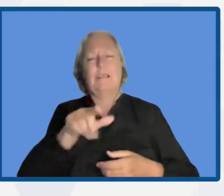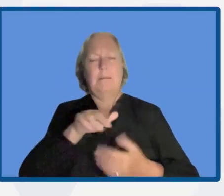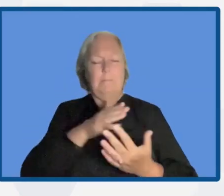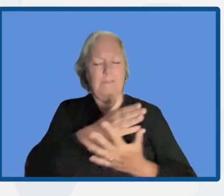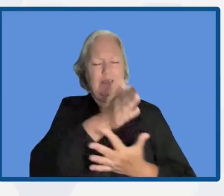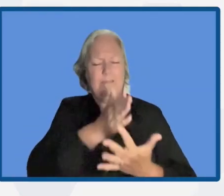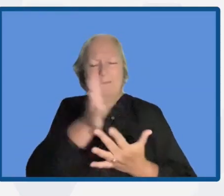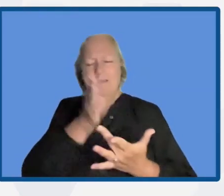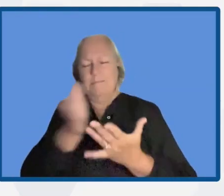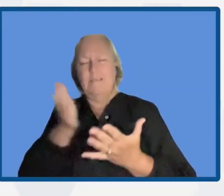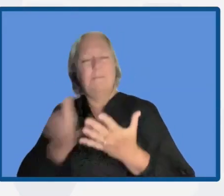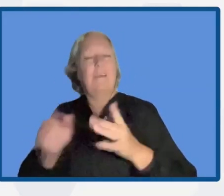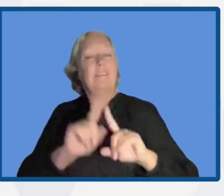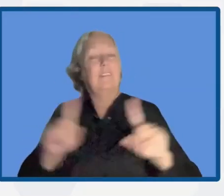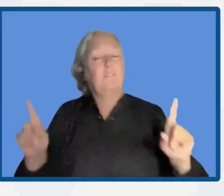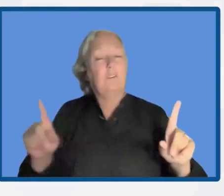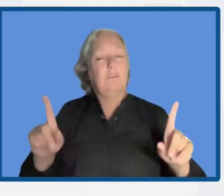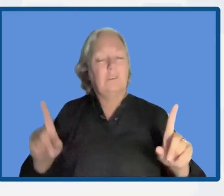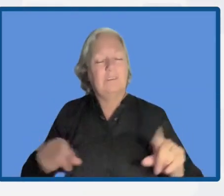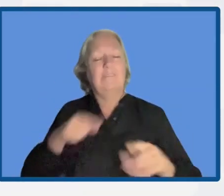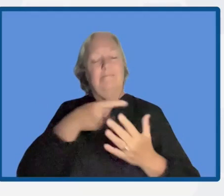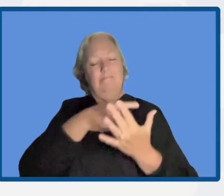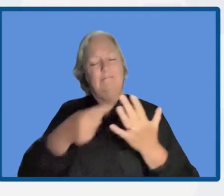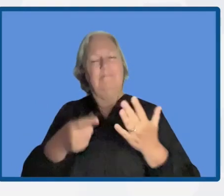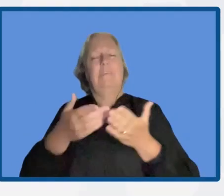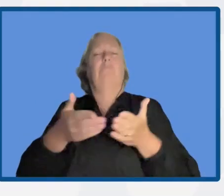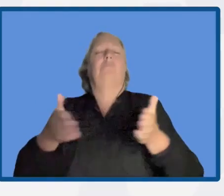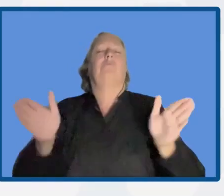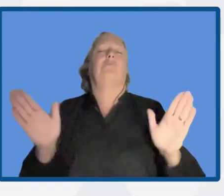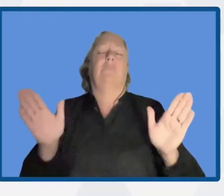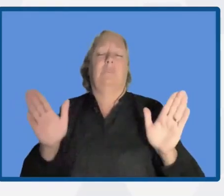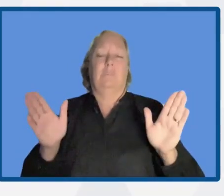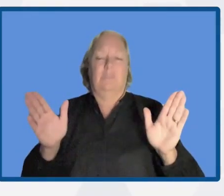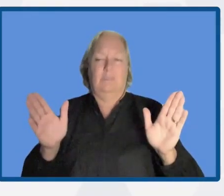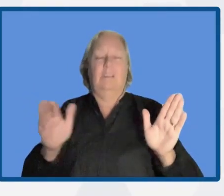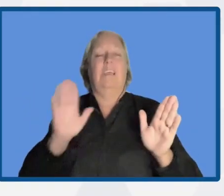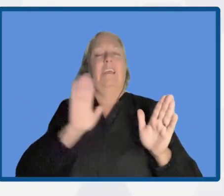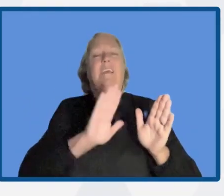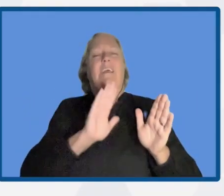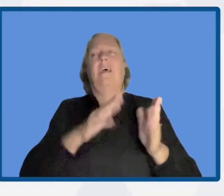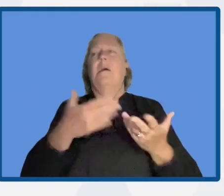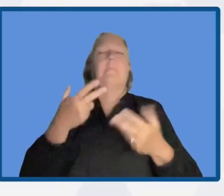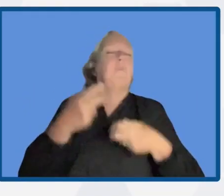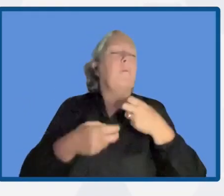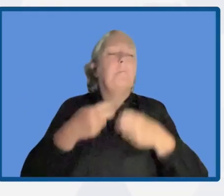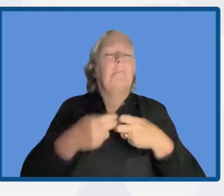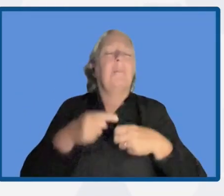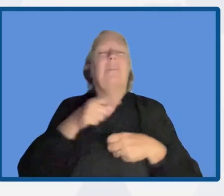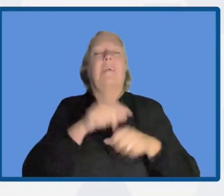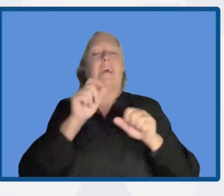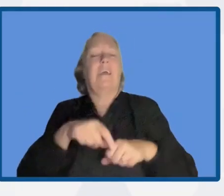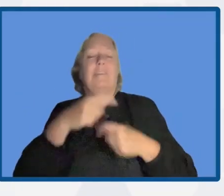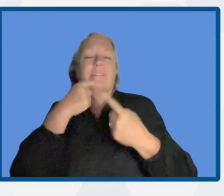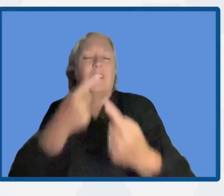that have a broad landscape of the problems so that they can identify the